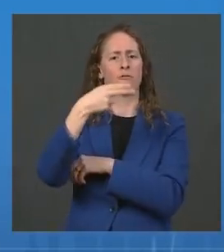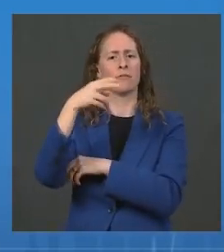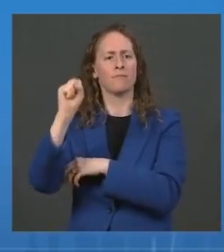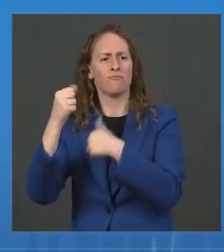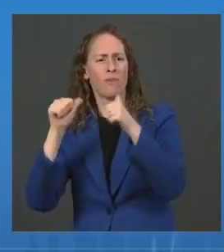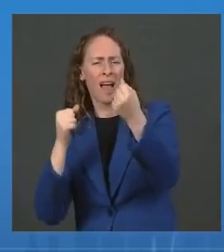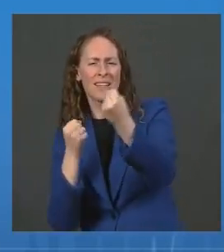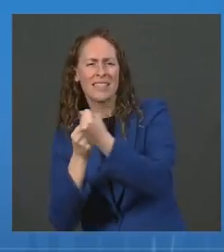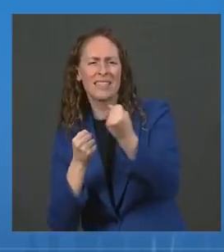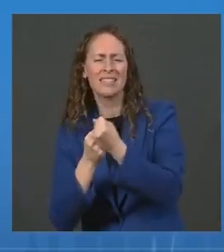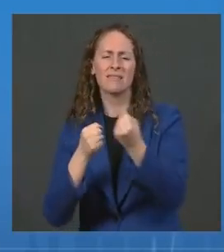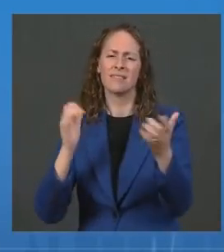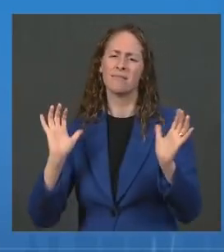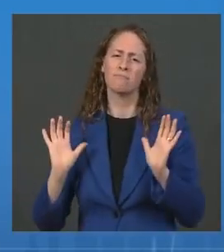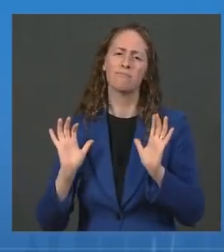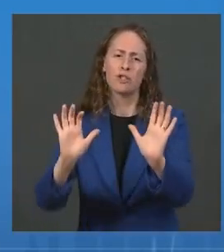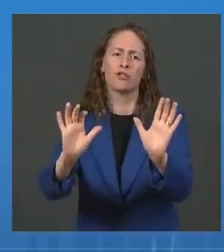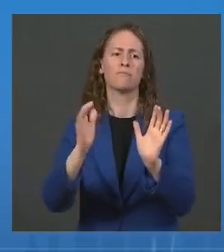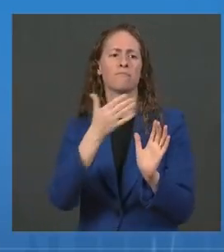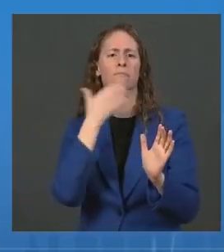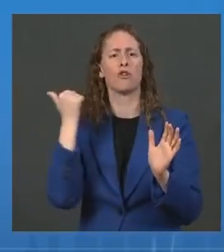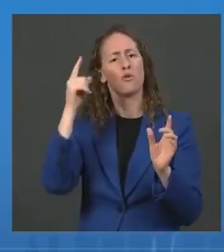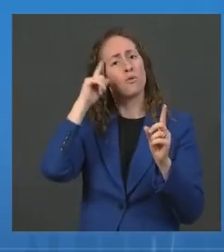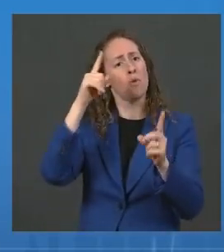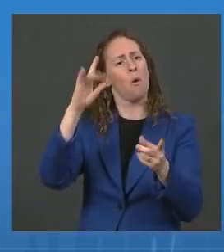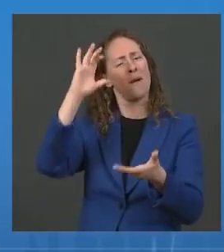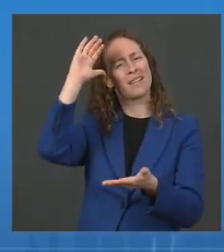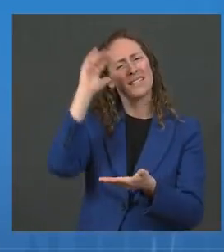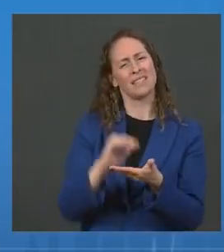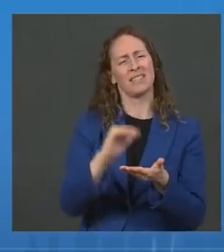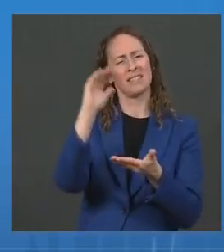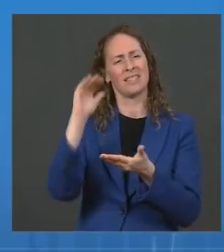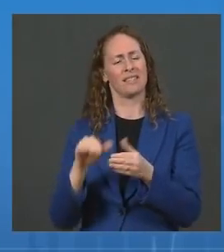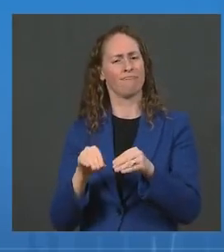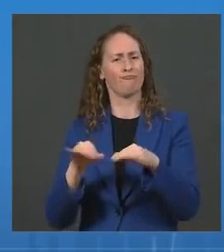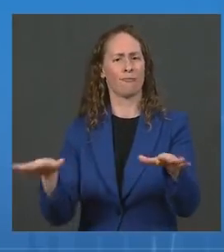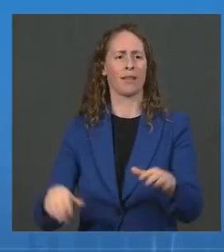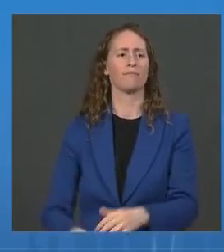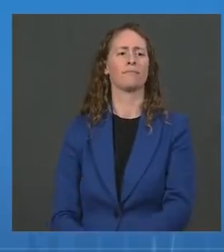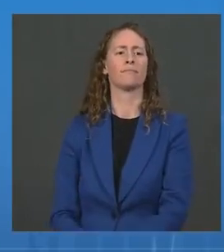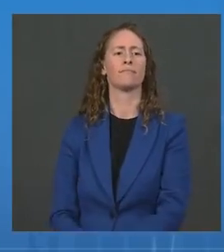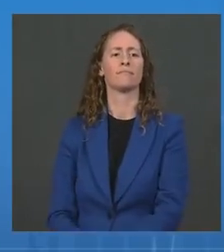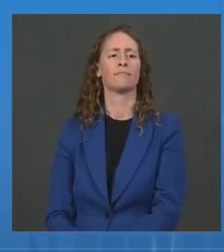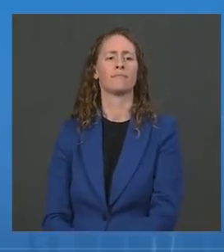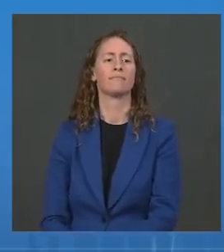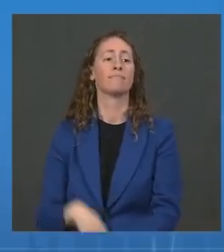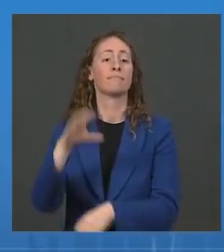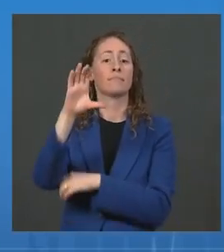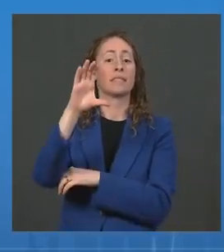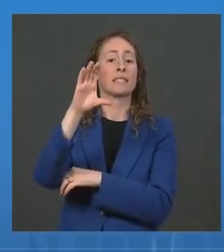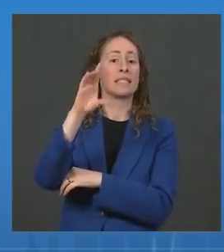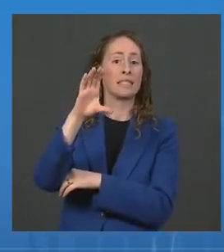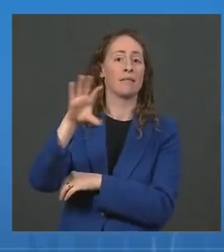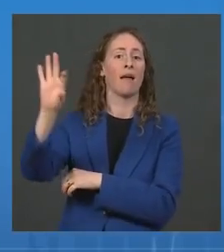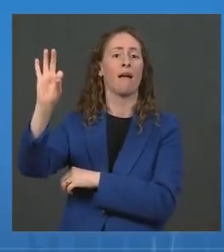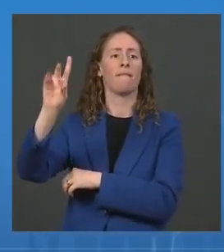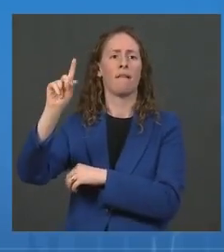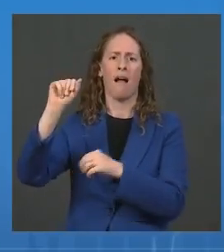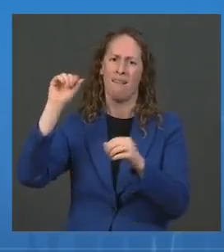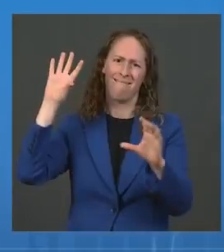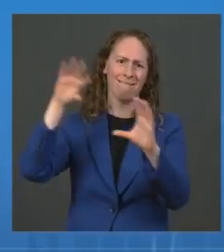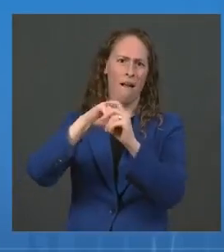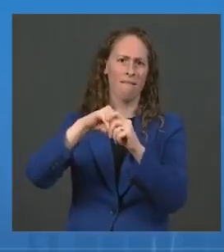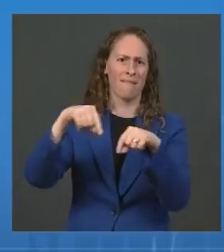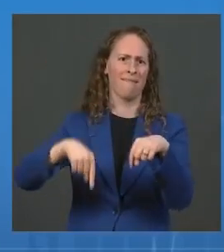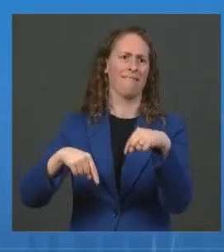with you the ways that CDC continues to be actively engaged in this work. As you have heard me say before, we must do all we